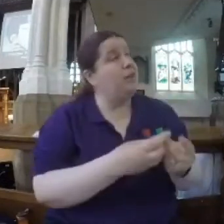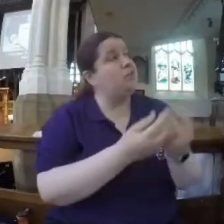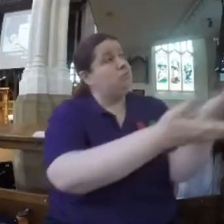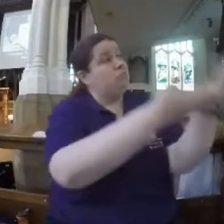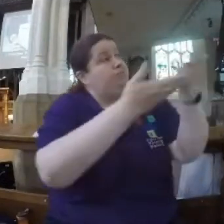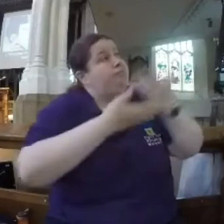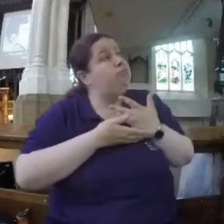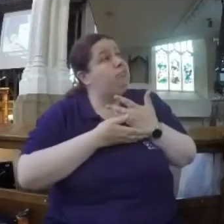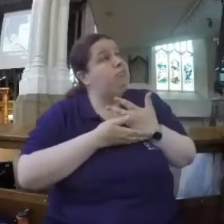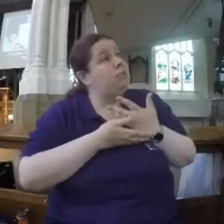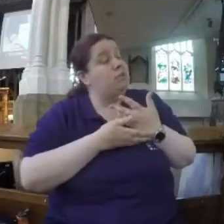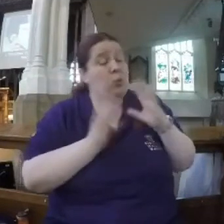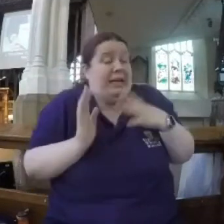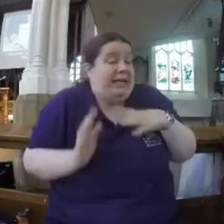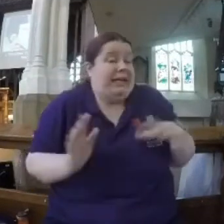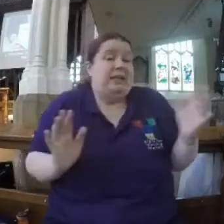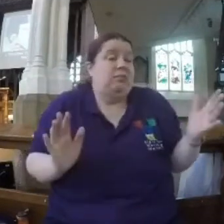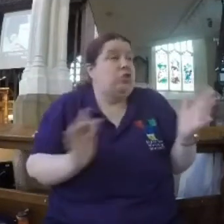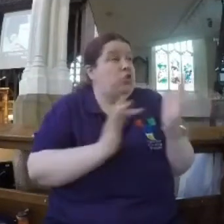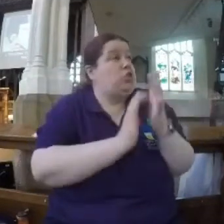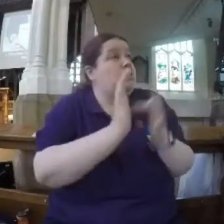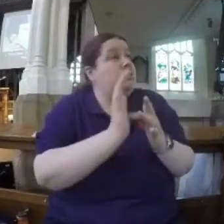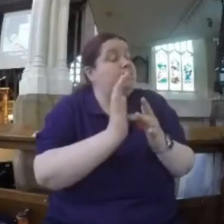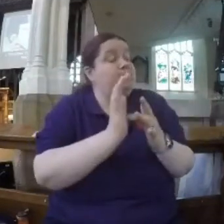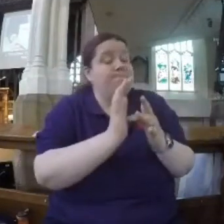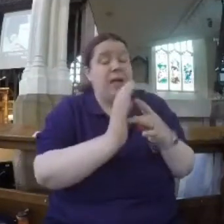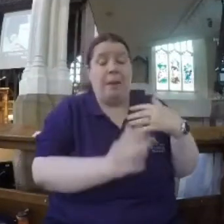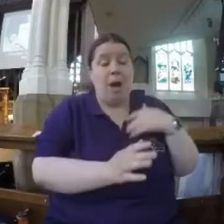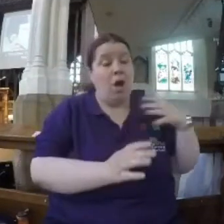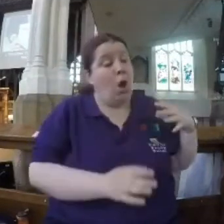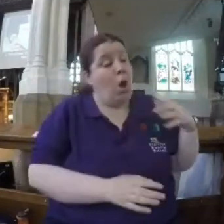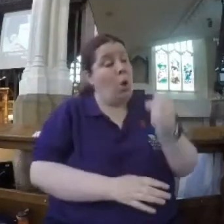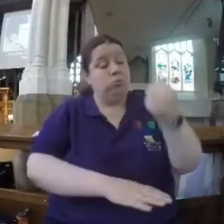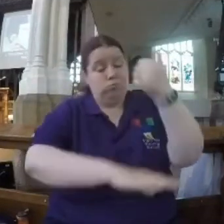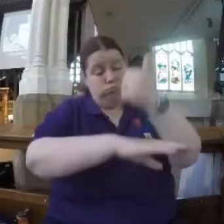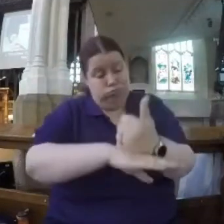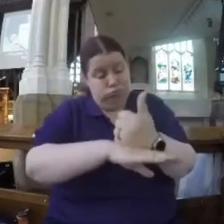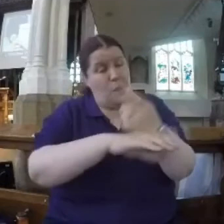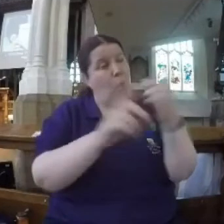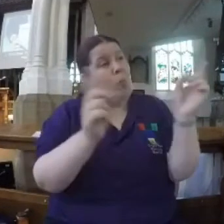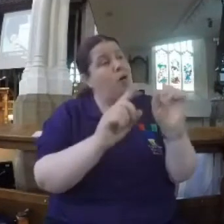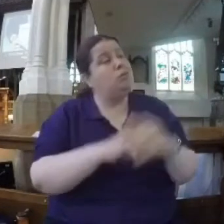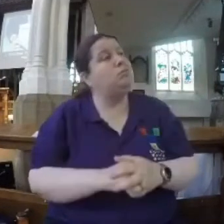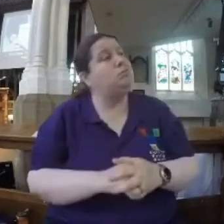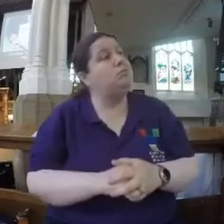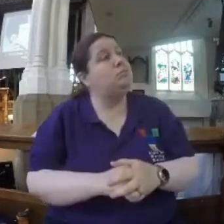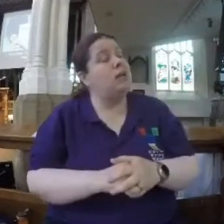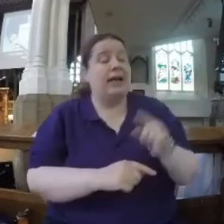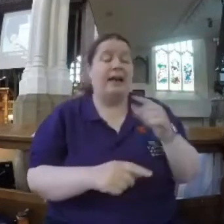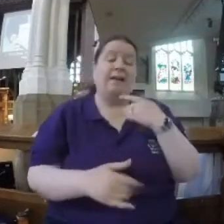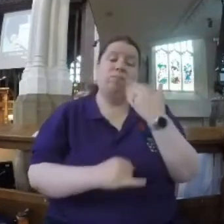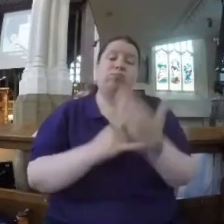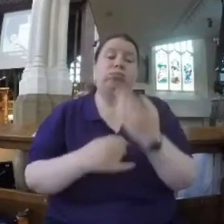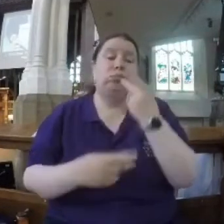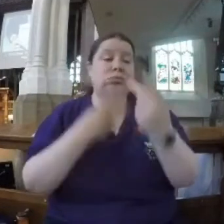that at the end of our last service here. My hope is built on nothing less. Our final song today captures this same